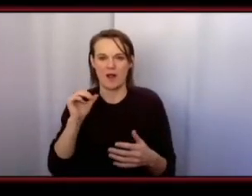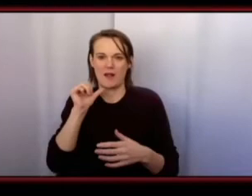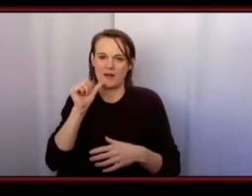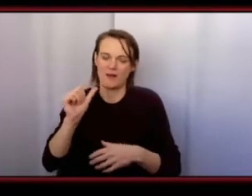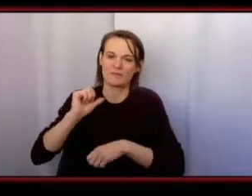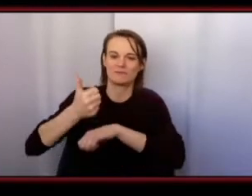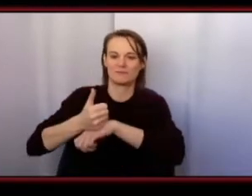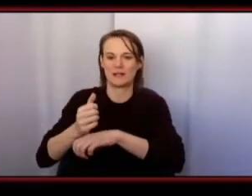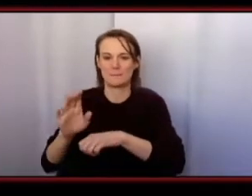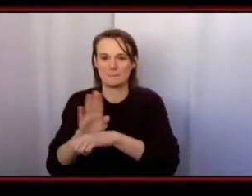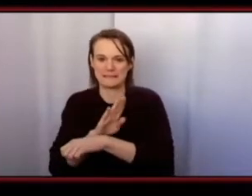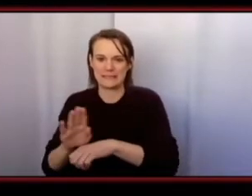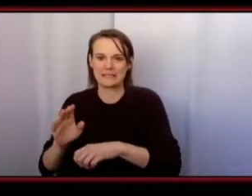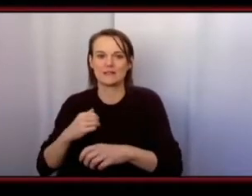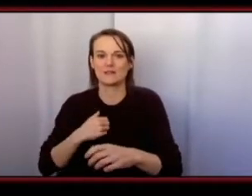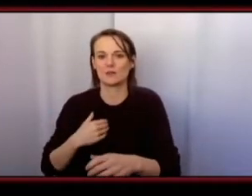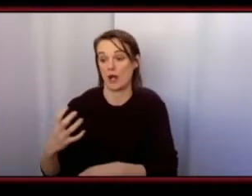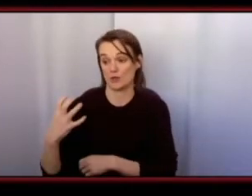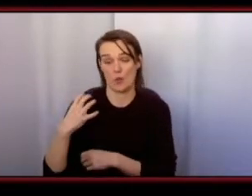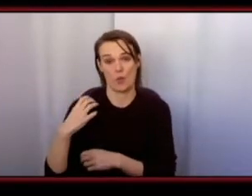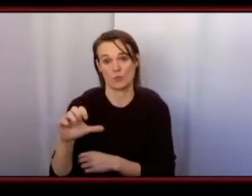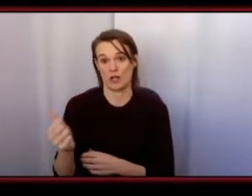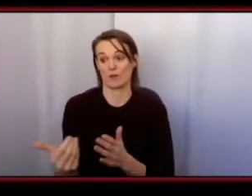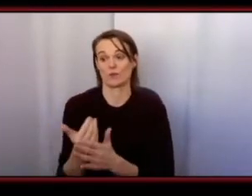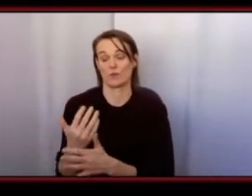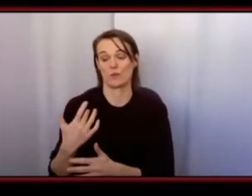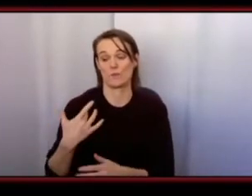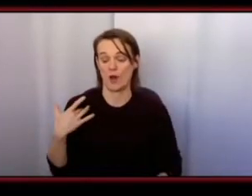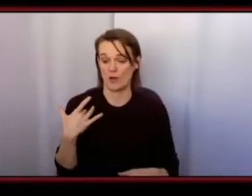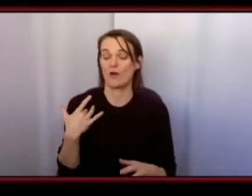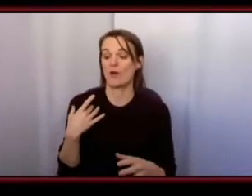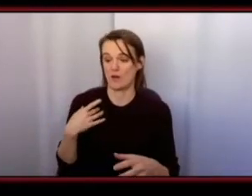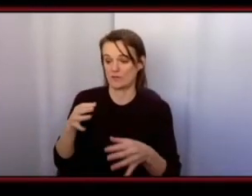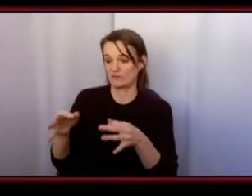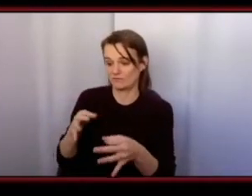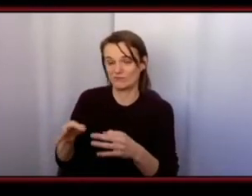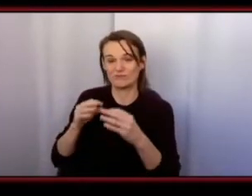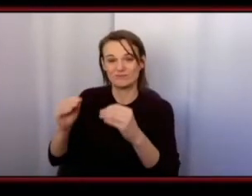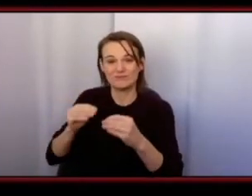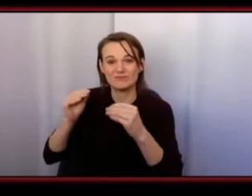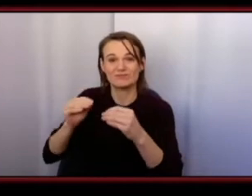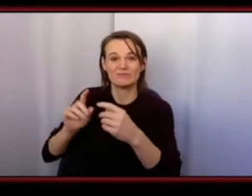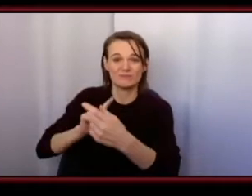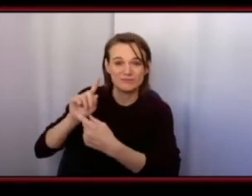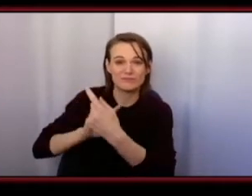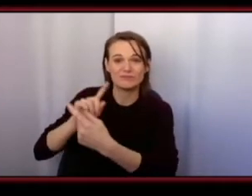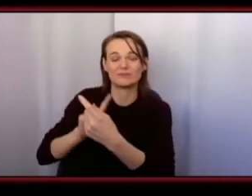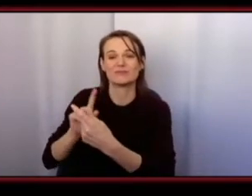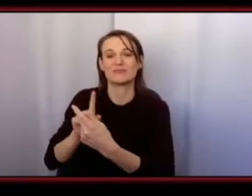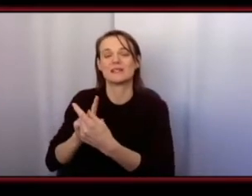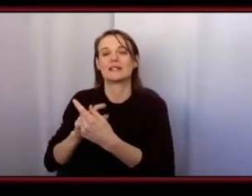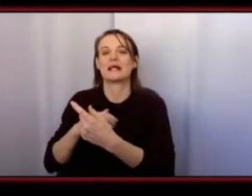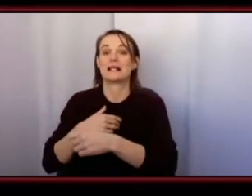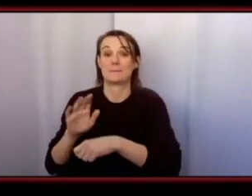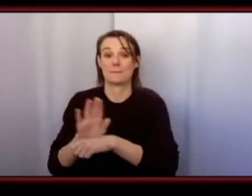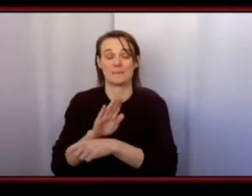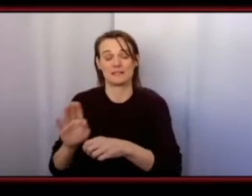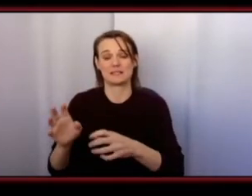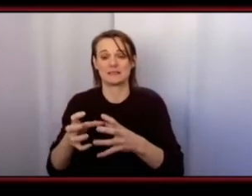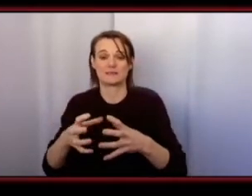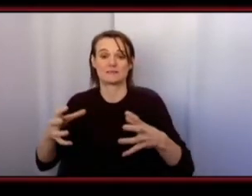started coaching which then developed into expanding my business from just coaching to